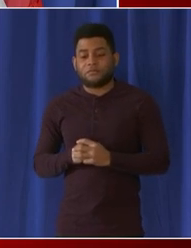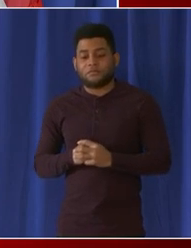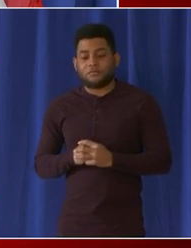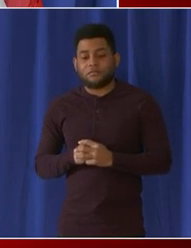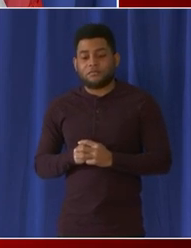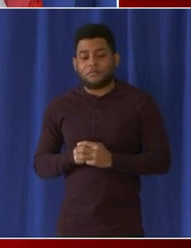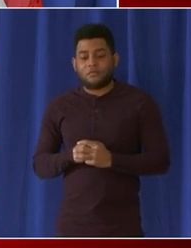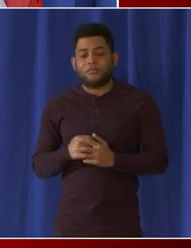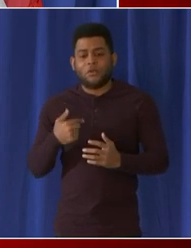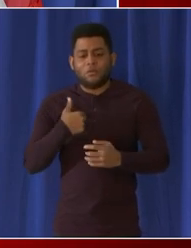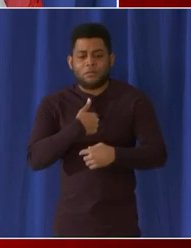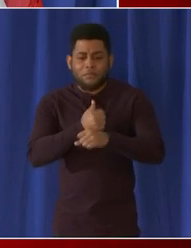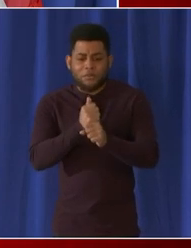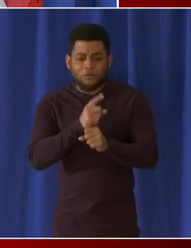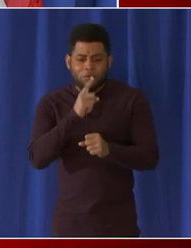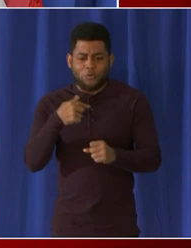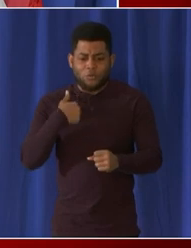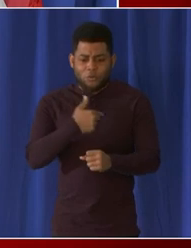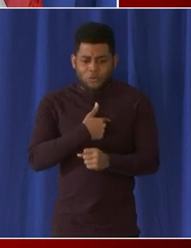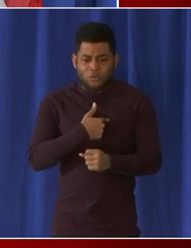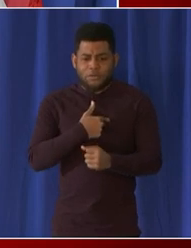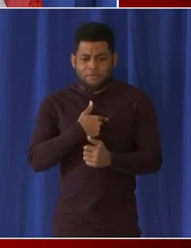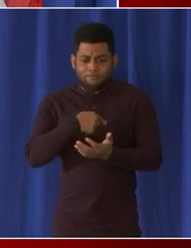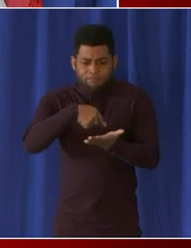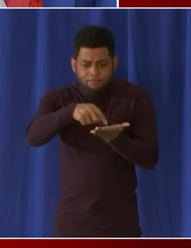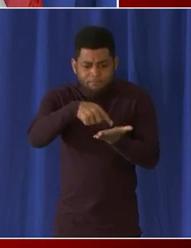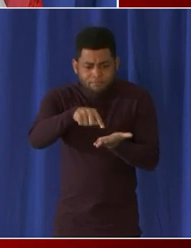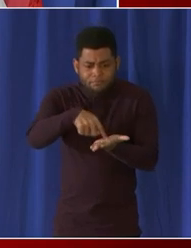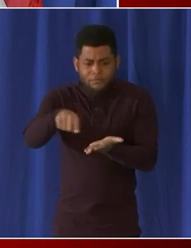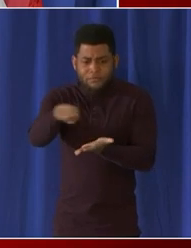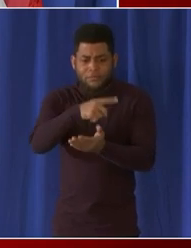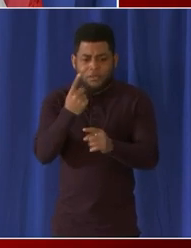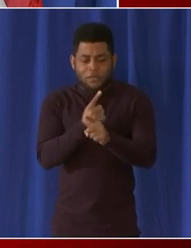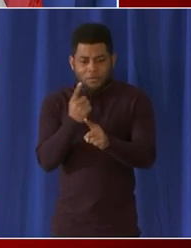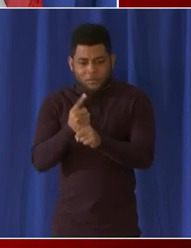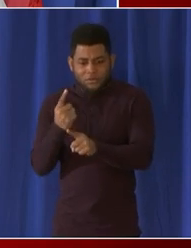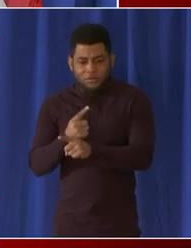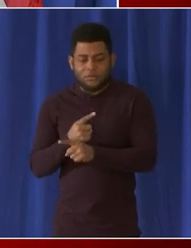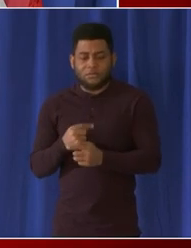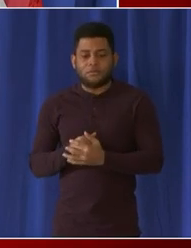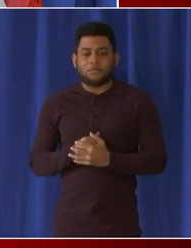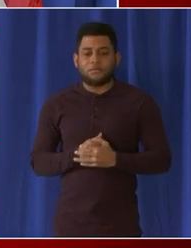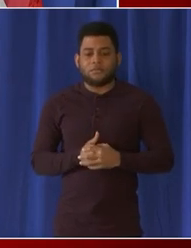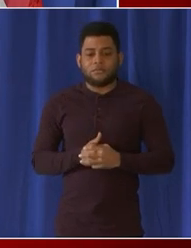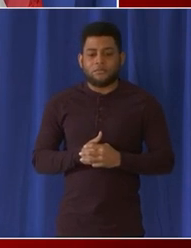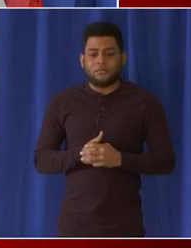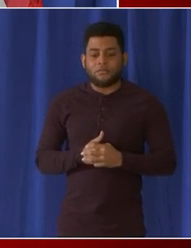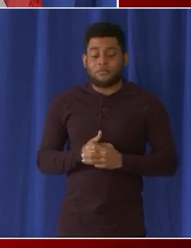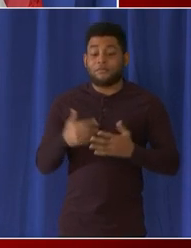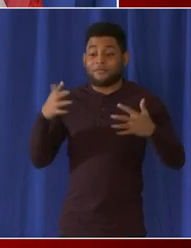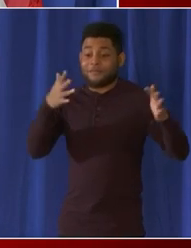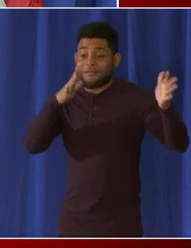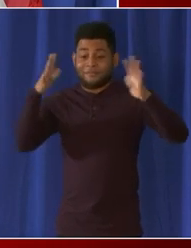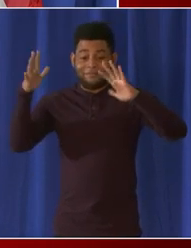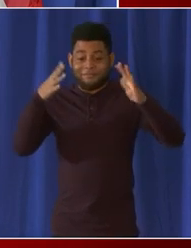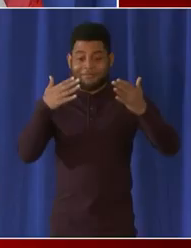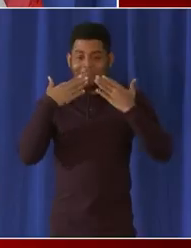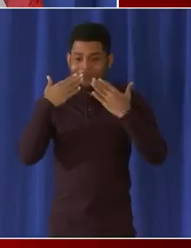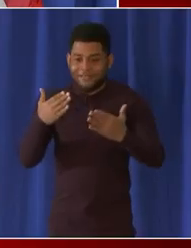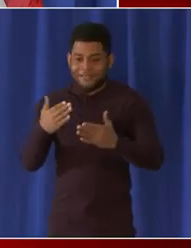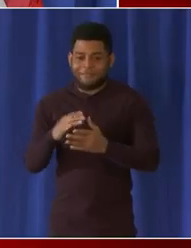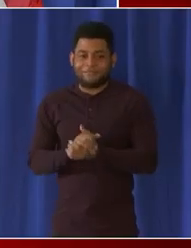and make sure that we're paying accordingly thank you you bet all right thank you everybody